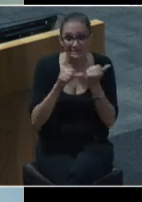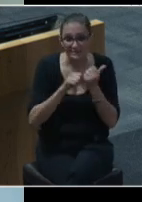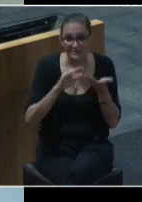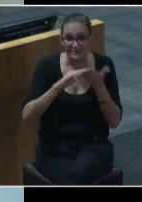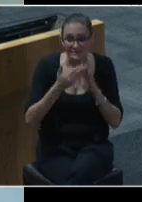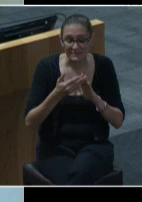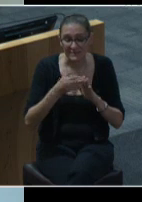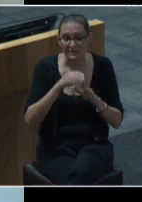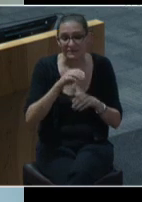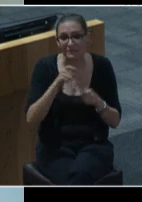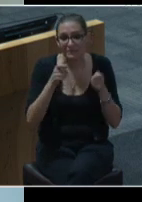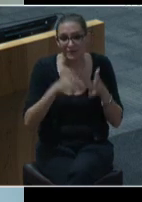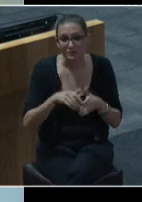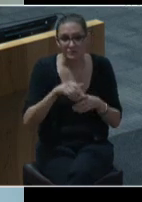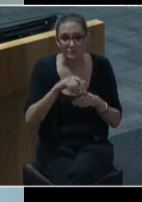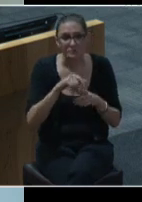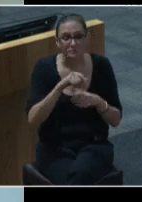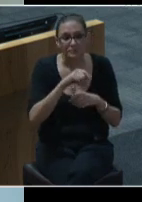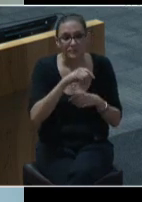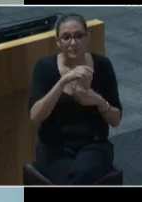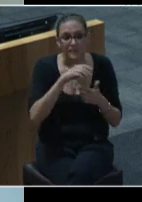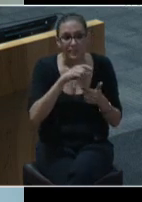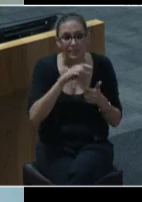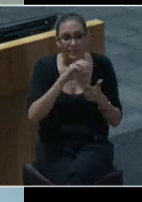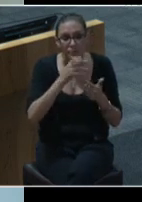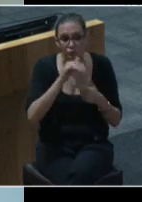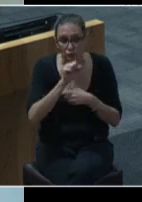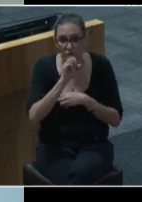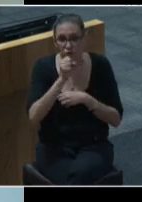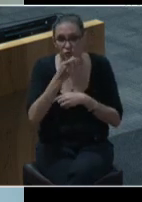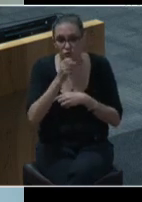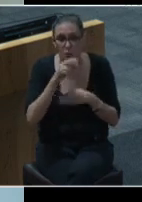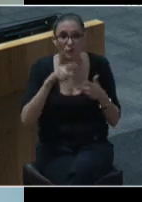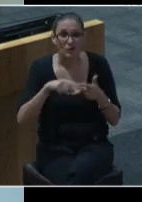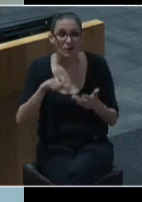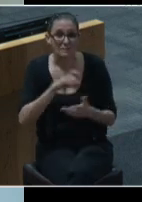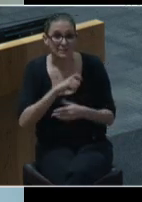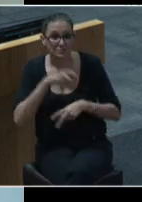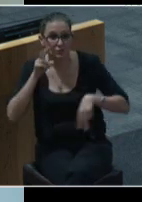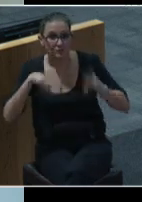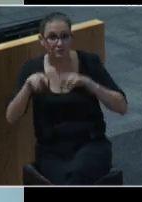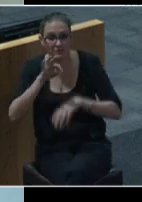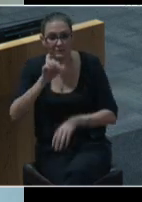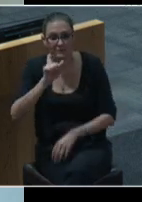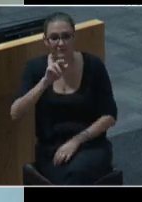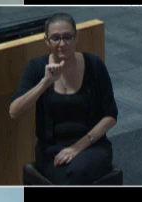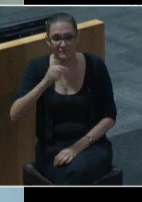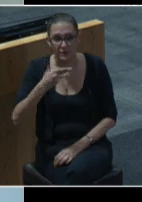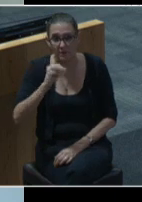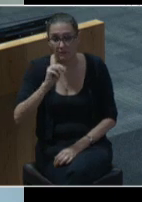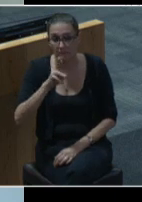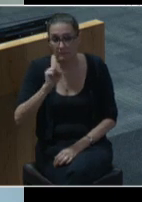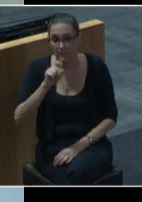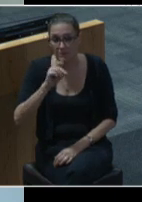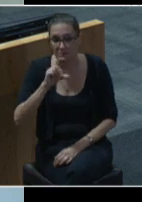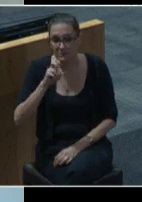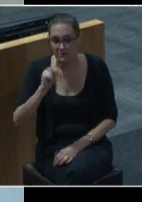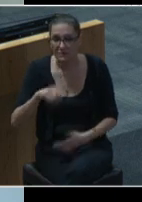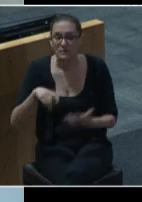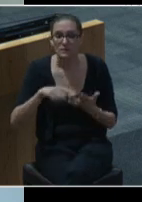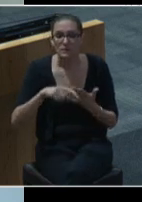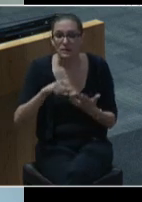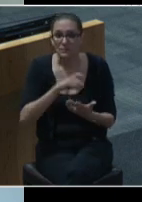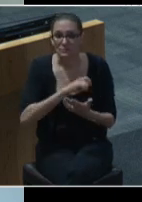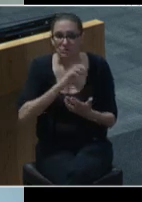Ray Arellano, Chris Shorter, Police Oversight Officer Farrah Muscadine, Austin Police Chief Brian